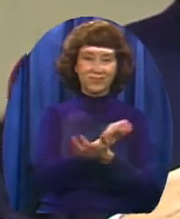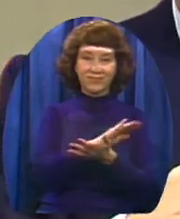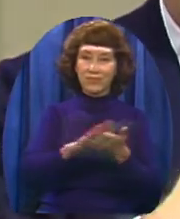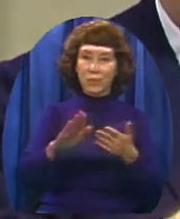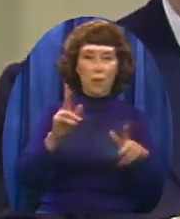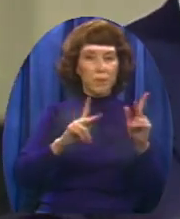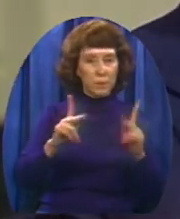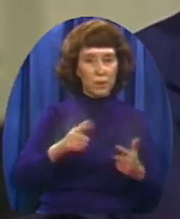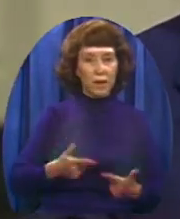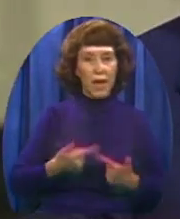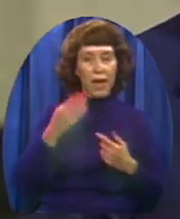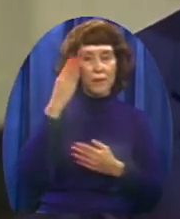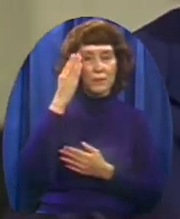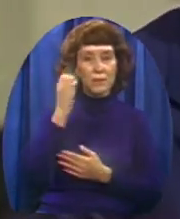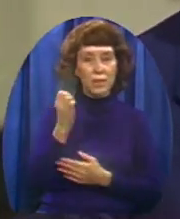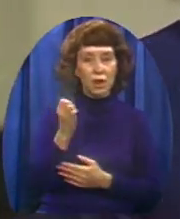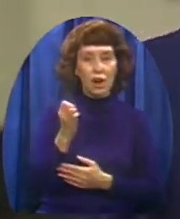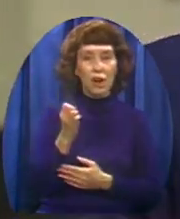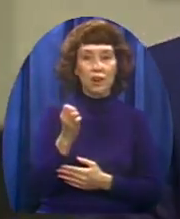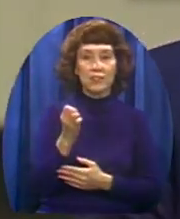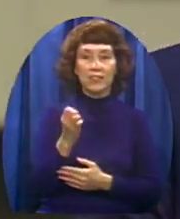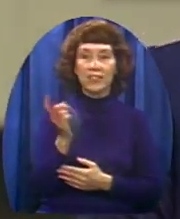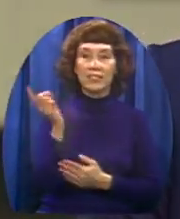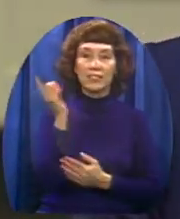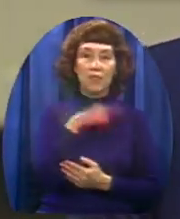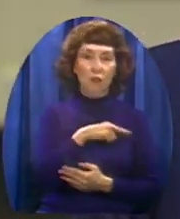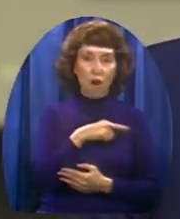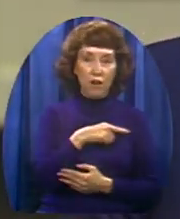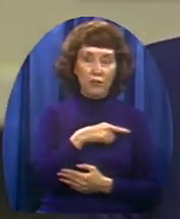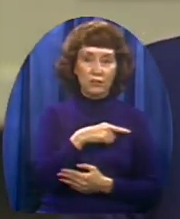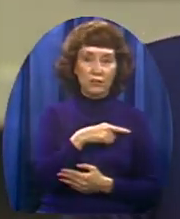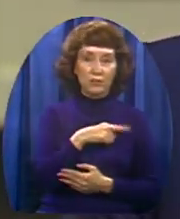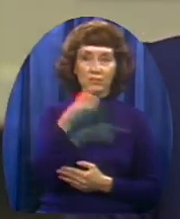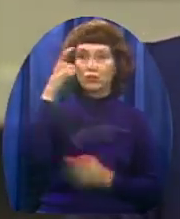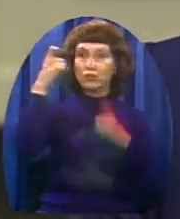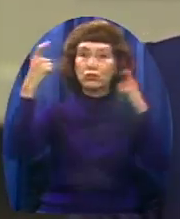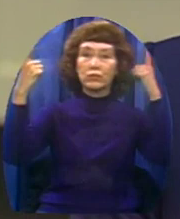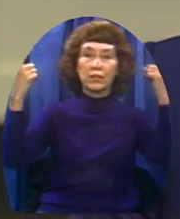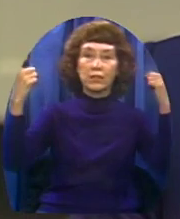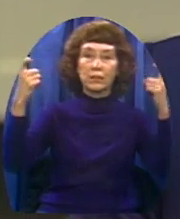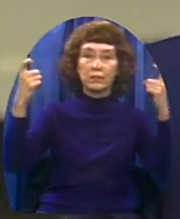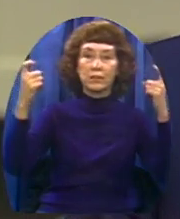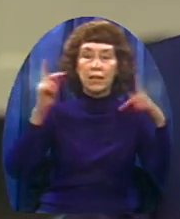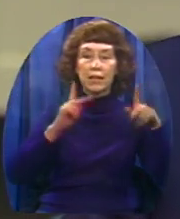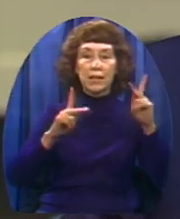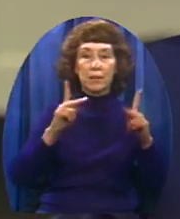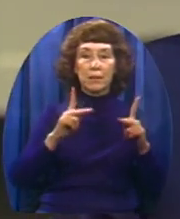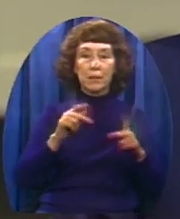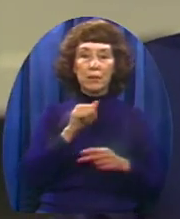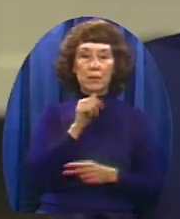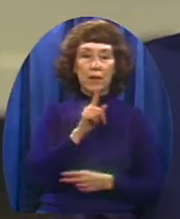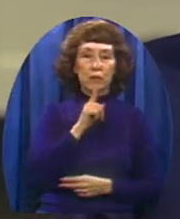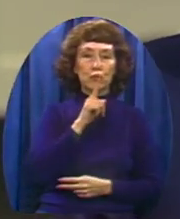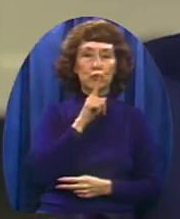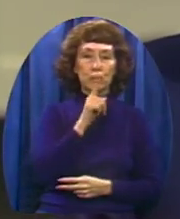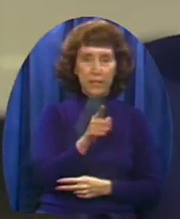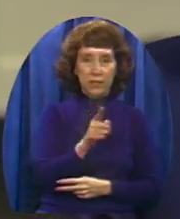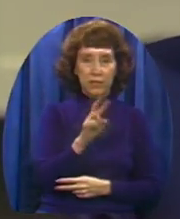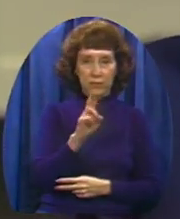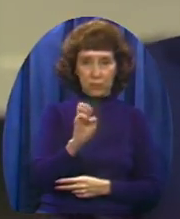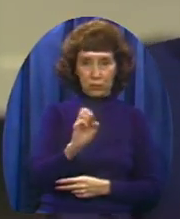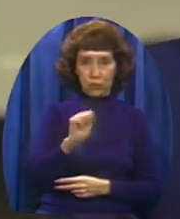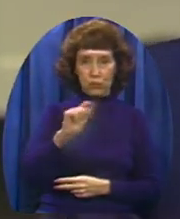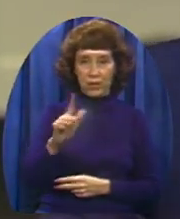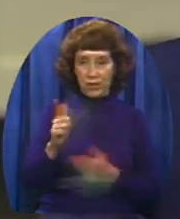The tragedy is they're very real And many of them Very really wrong in their lifestyle And their way of life and so on